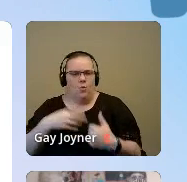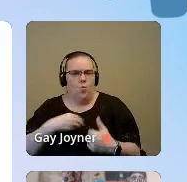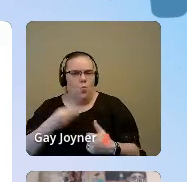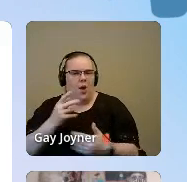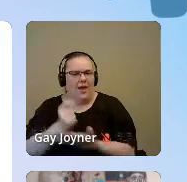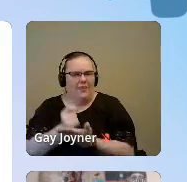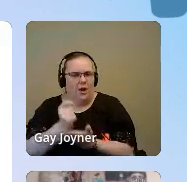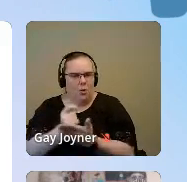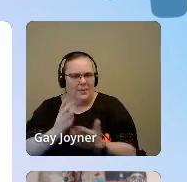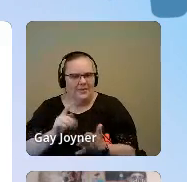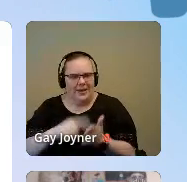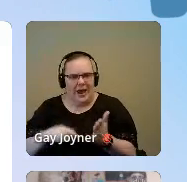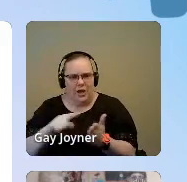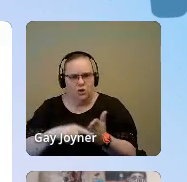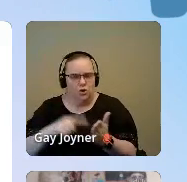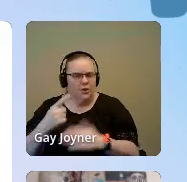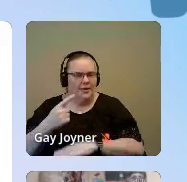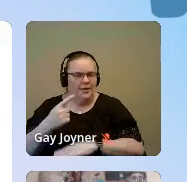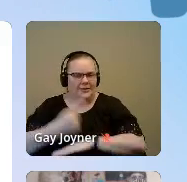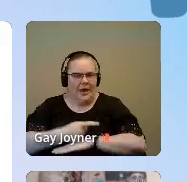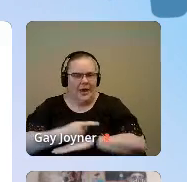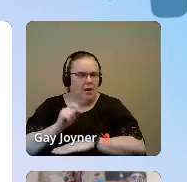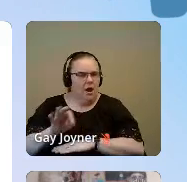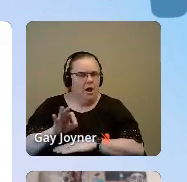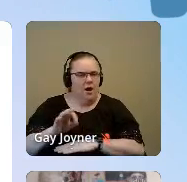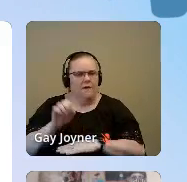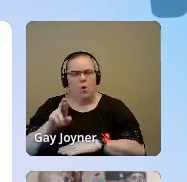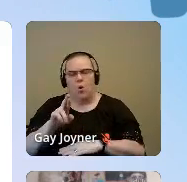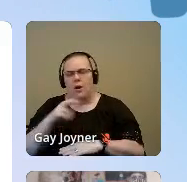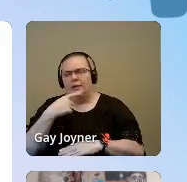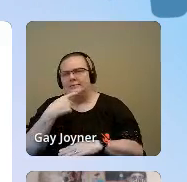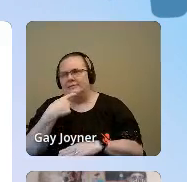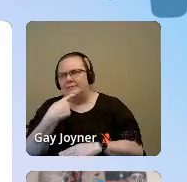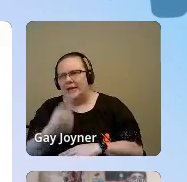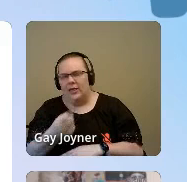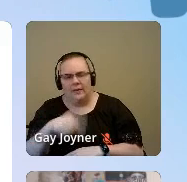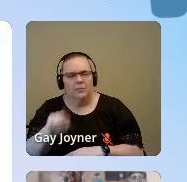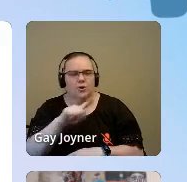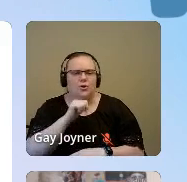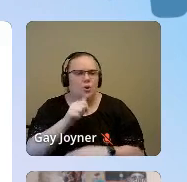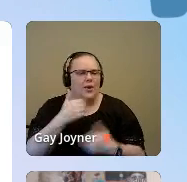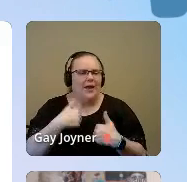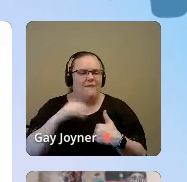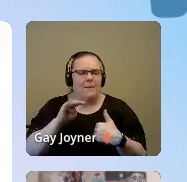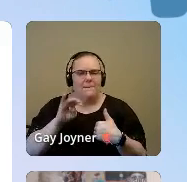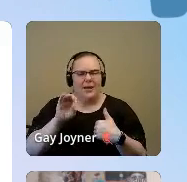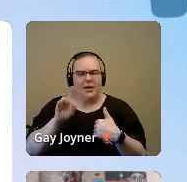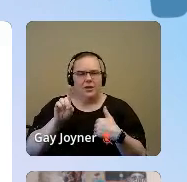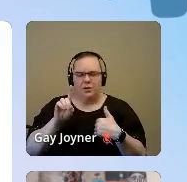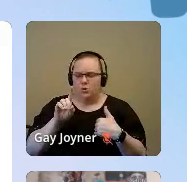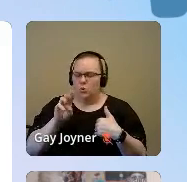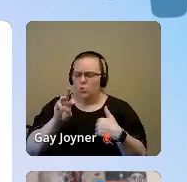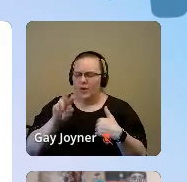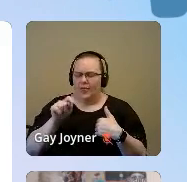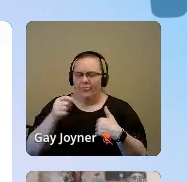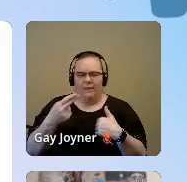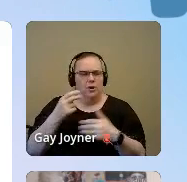the day of that answer their door or tell them that they don't have the bandwidth to work with patients who experience suicidal thinking.